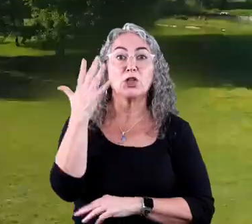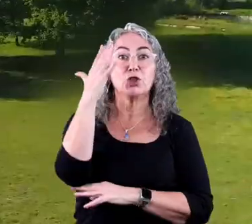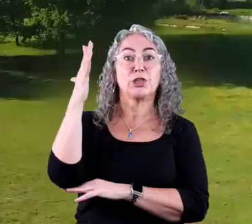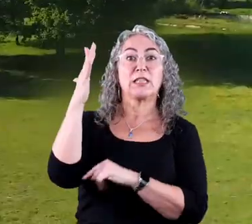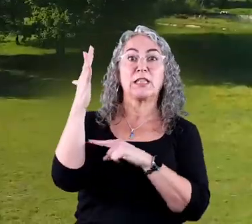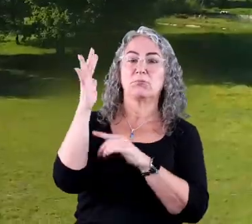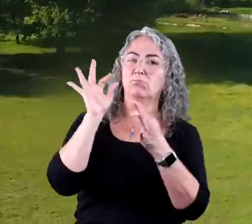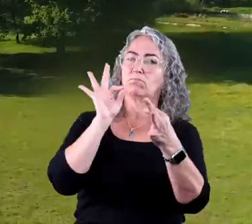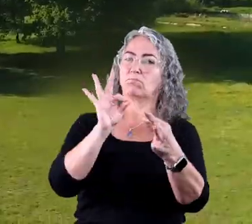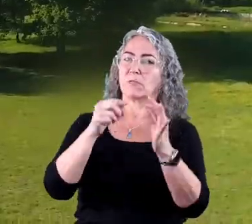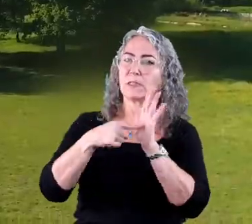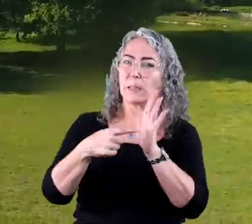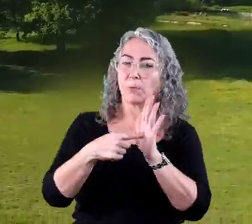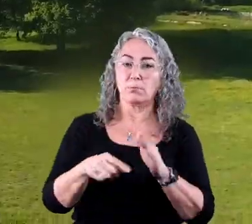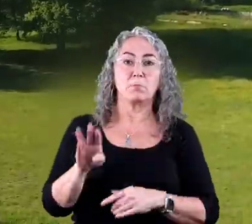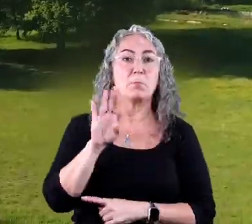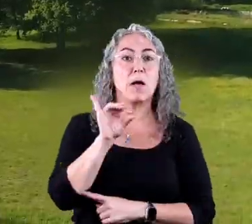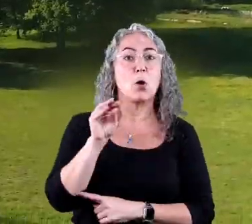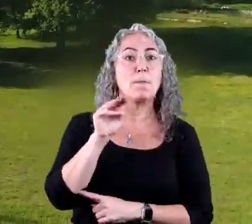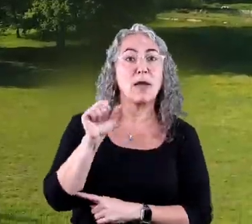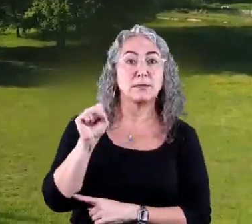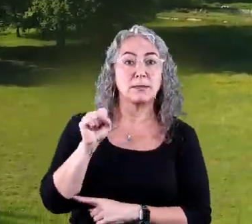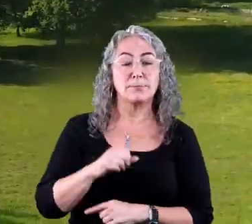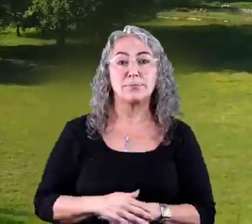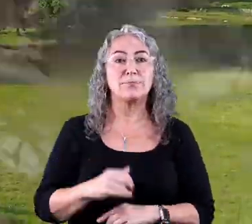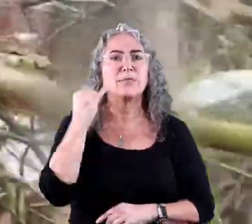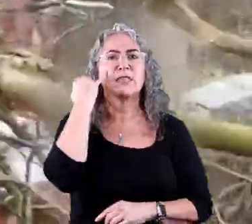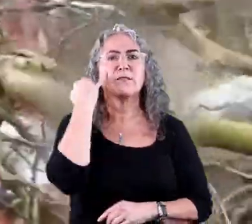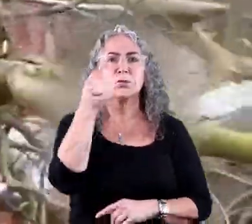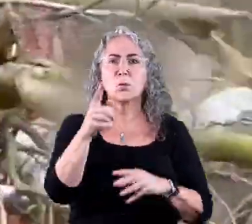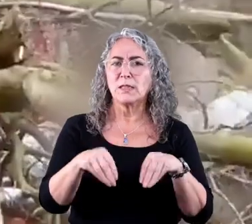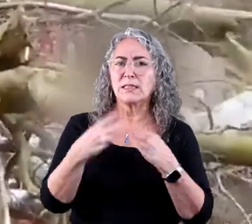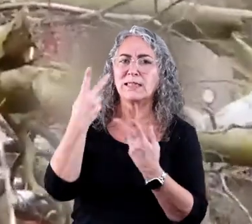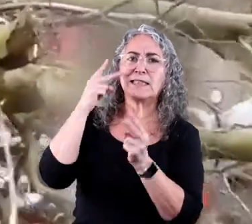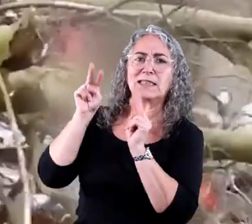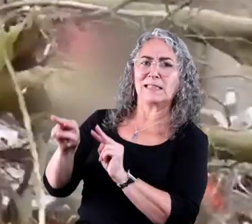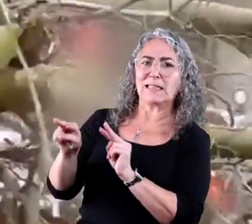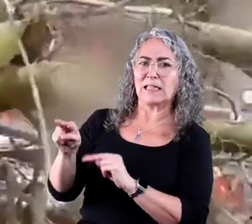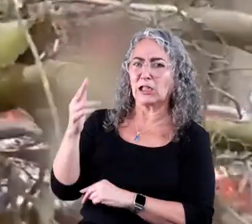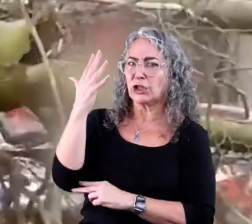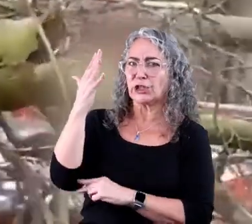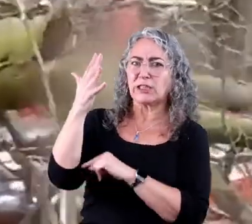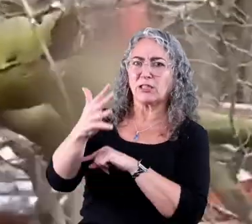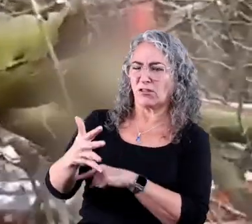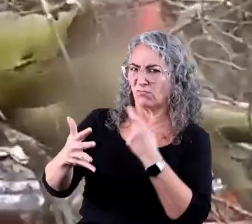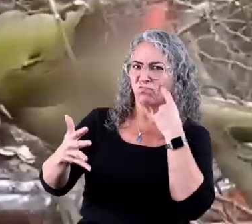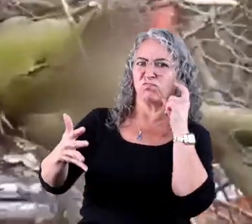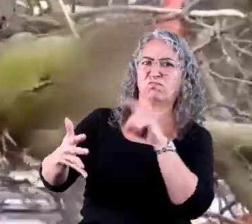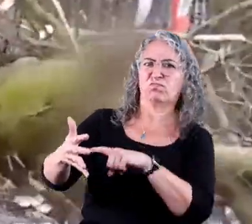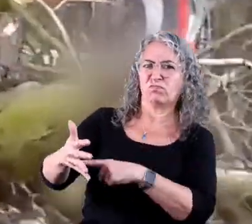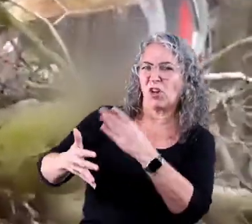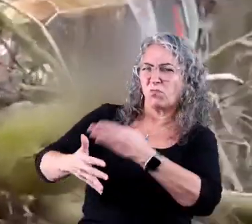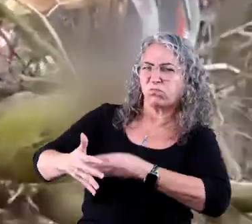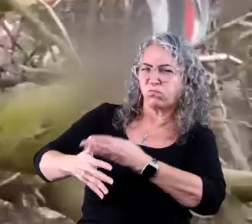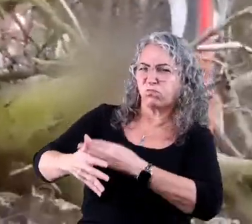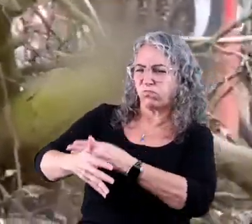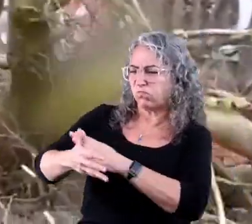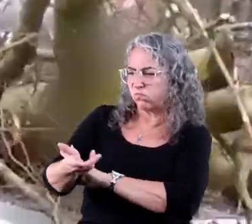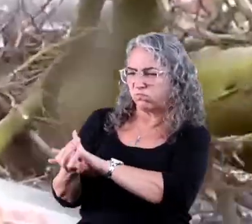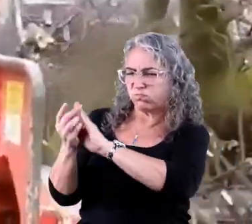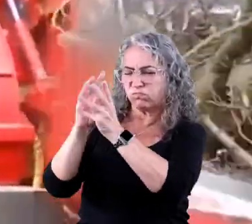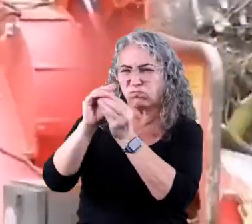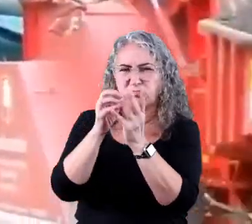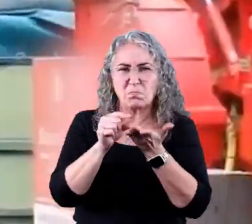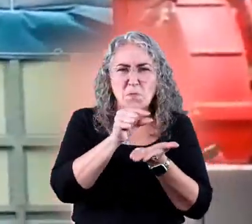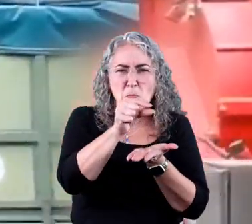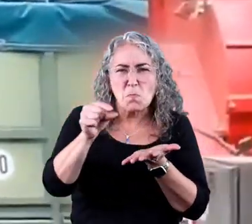A tree is a great example of biomass. If you have ever seen a tree get taken down, you might have noticed that it